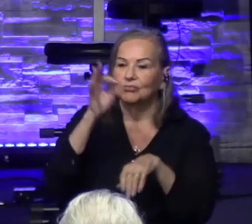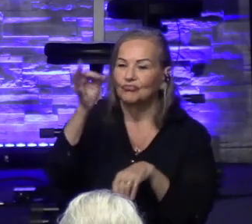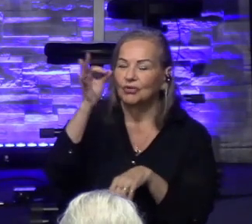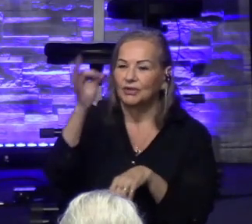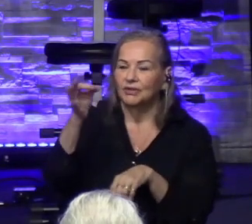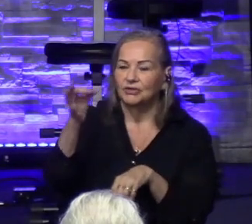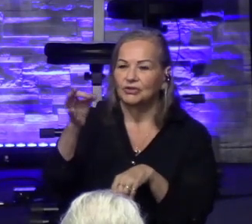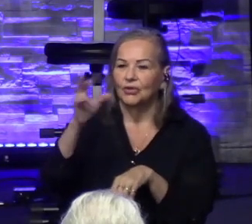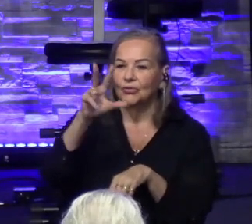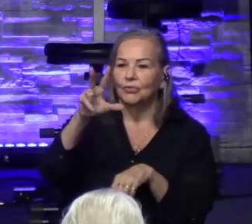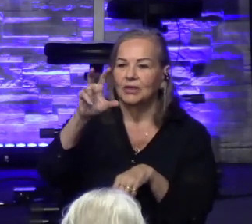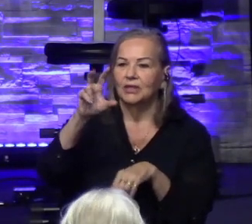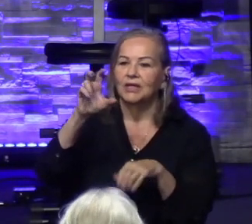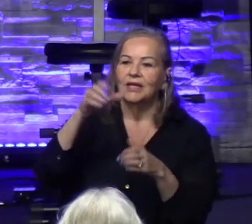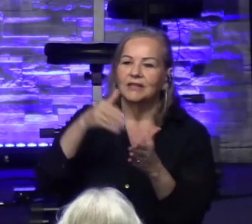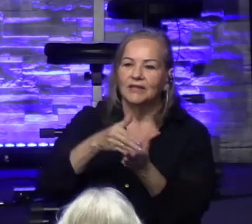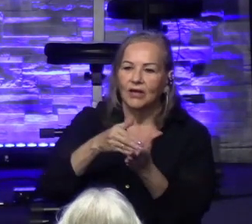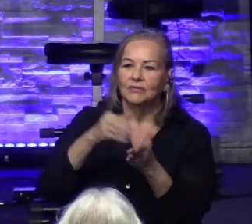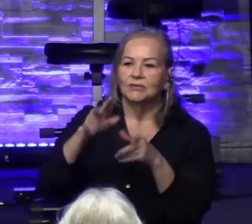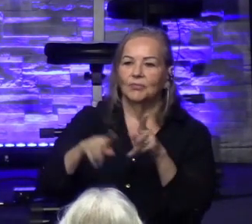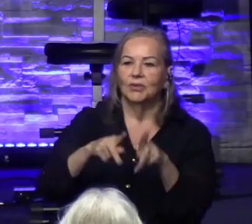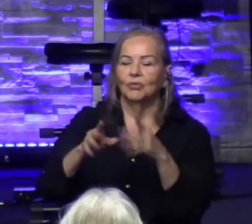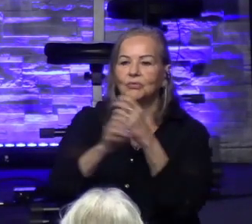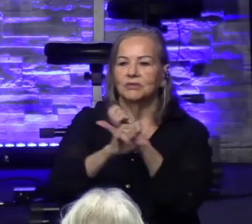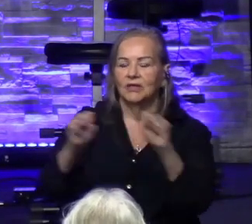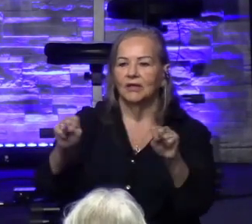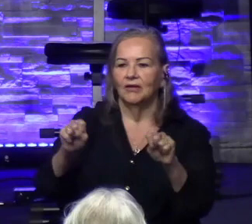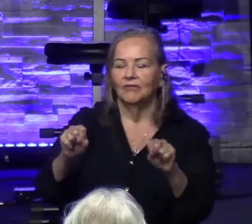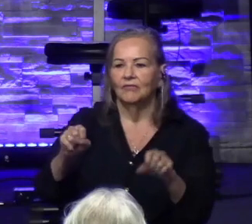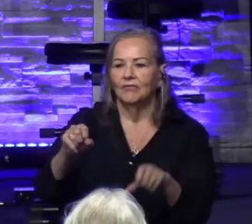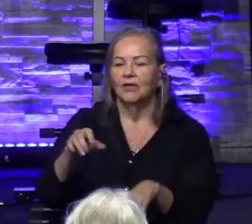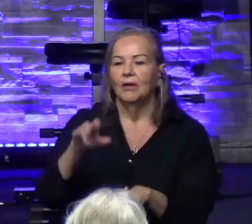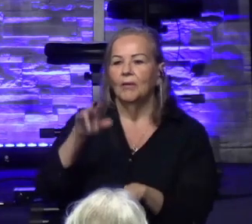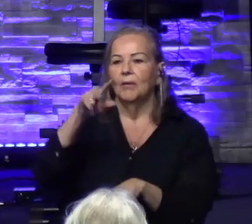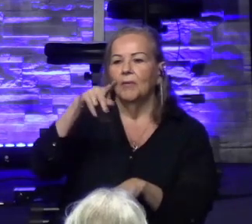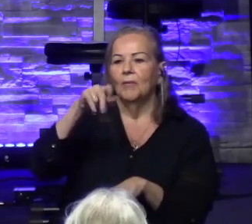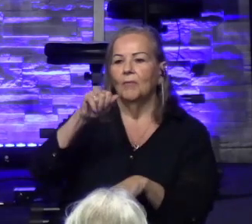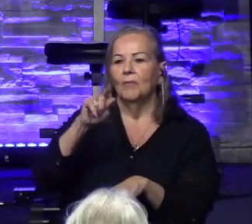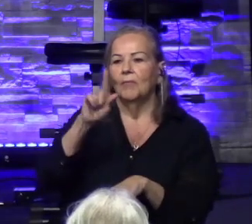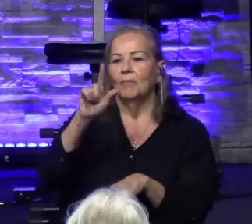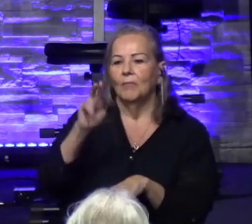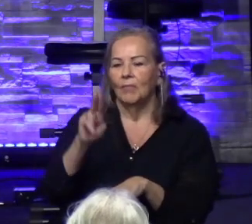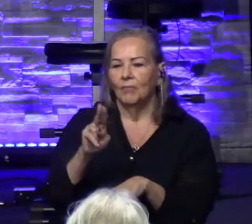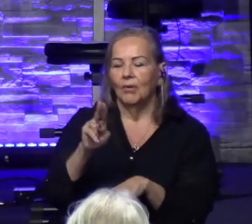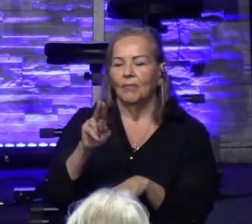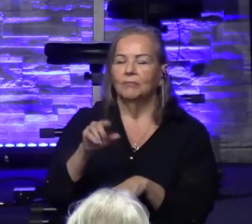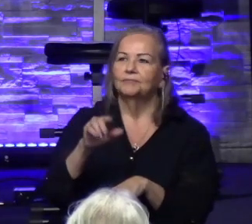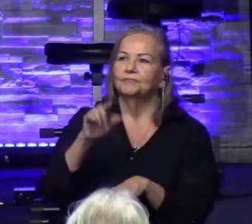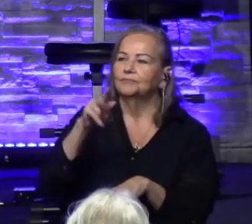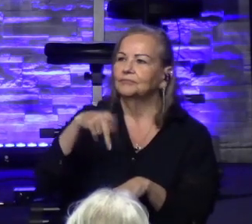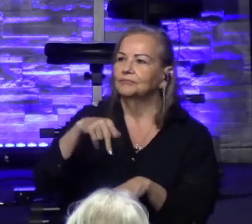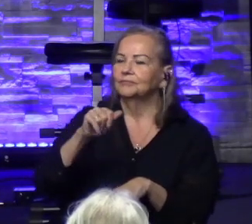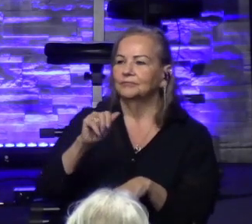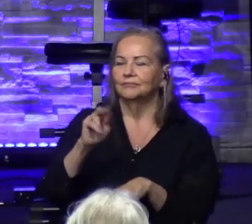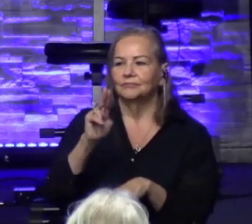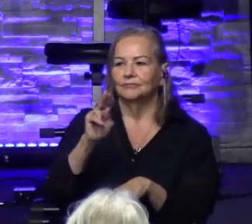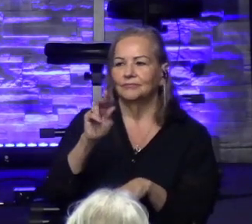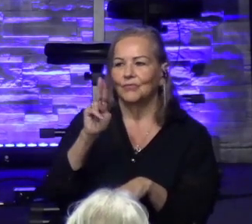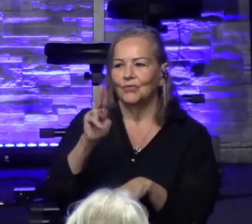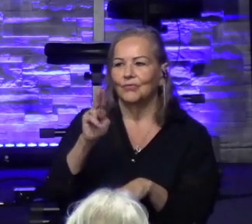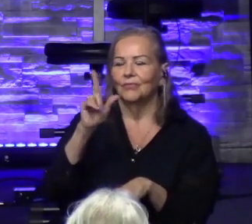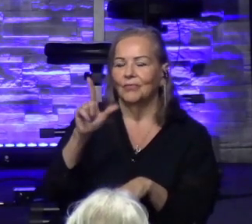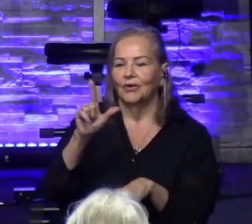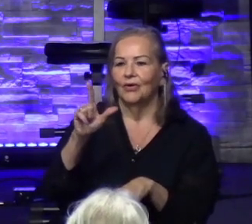game changer. Paul took at least three missionary journeys and wrote most of the New Testament. He was a game changer.